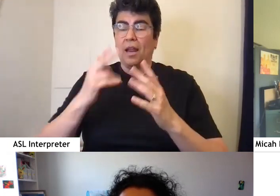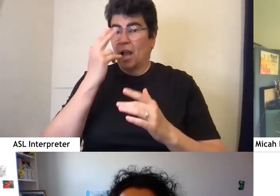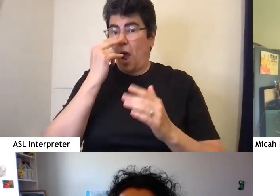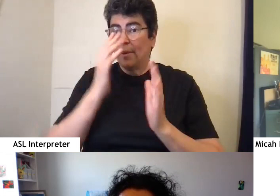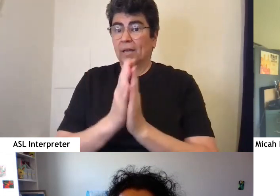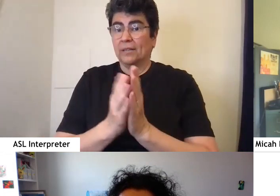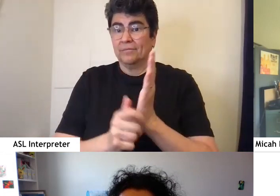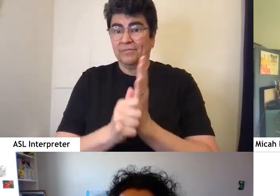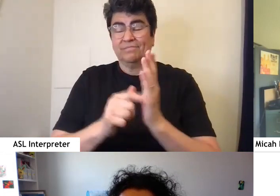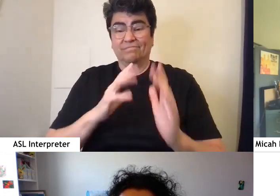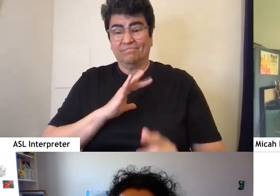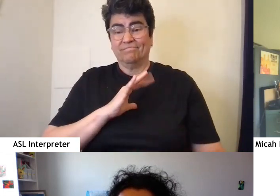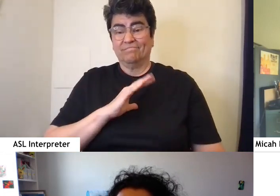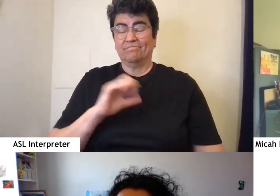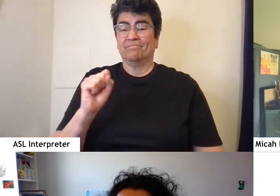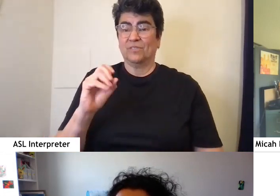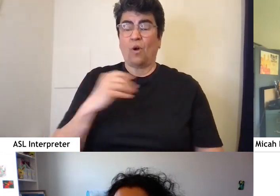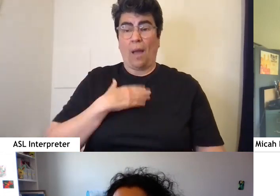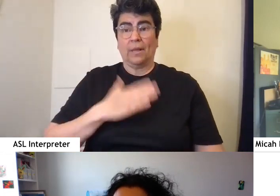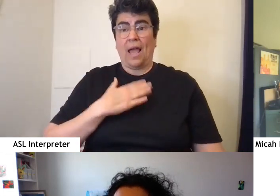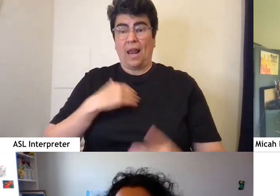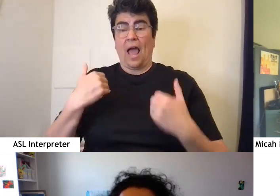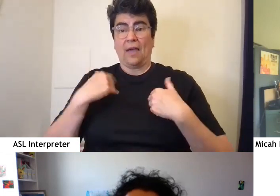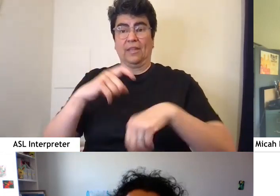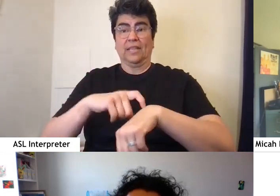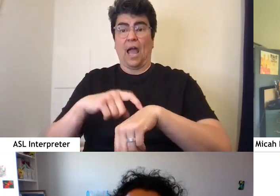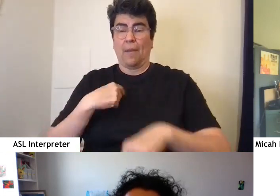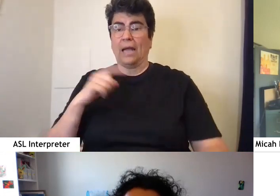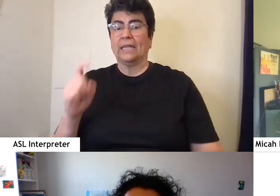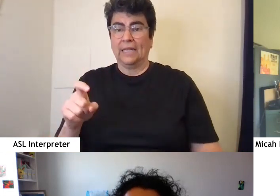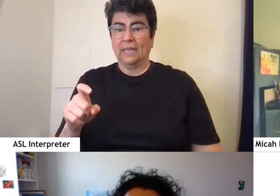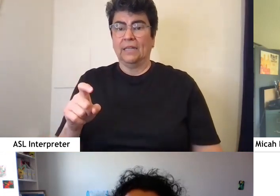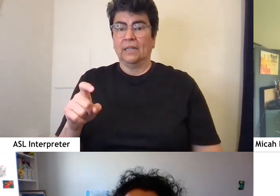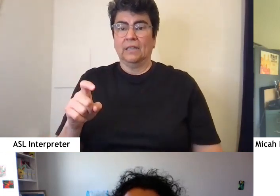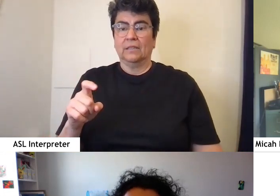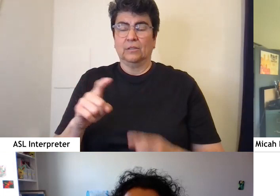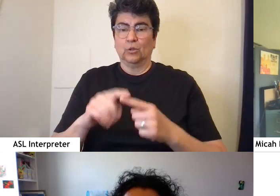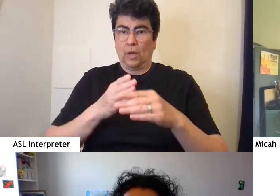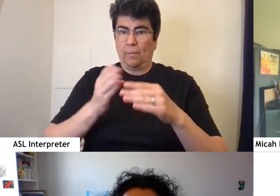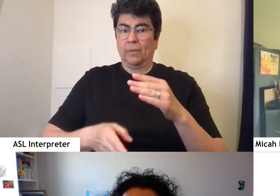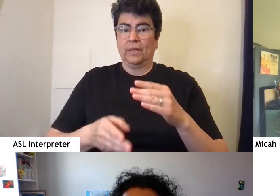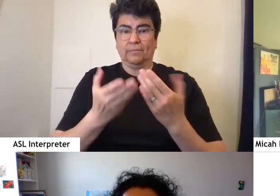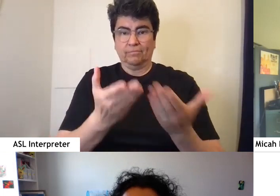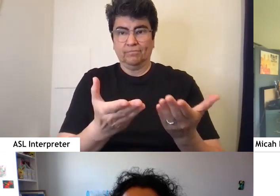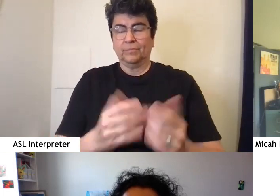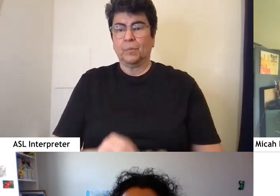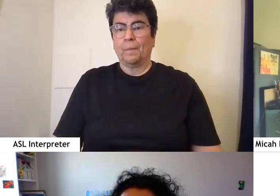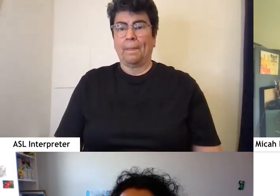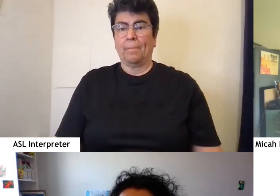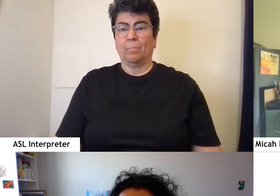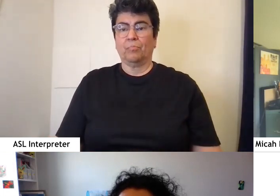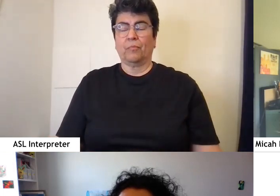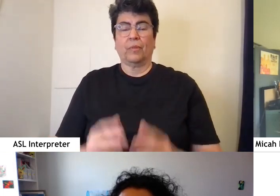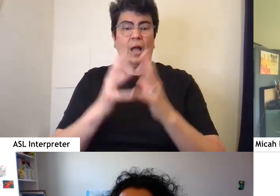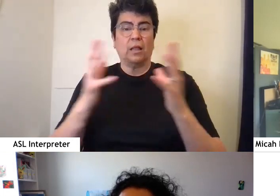I'm glad that I had the time that I needed to complete it. And a lot